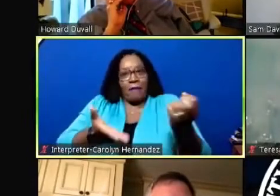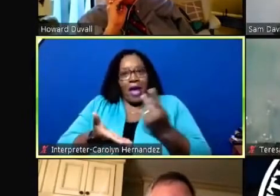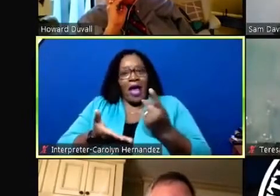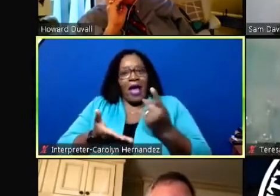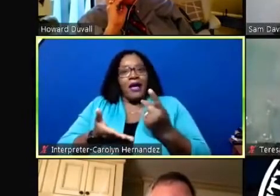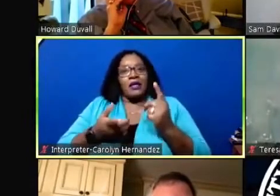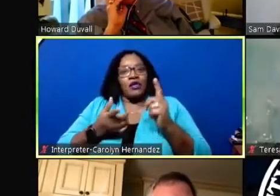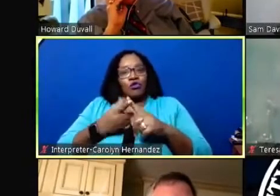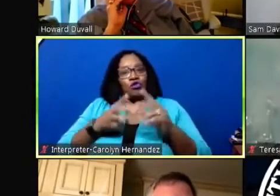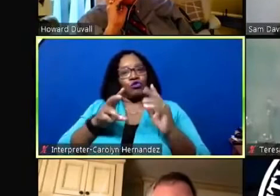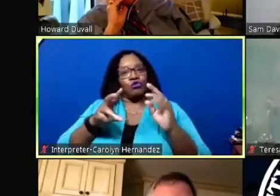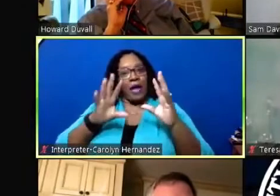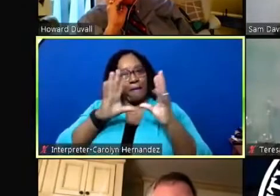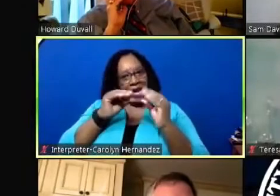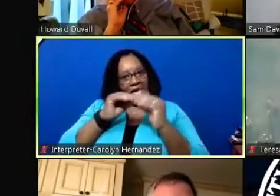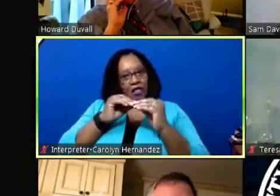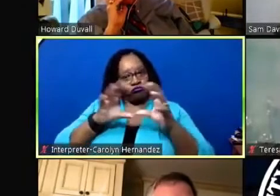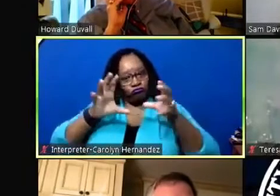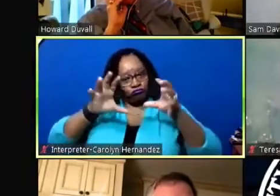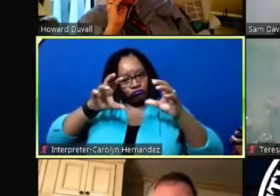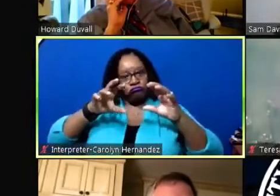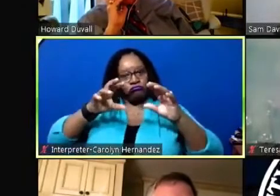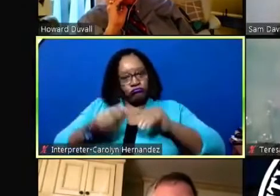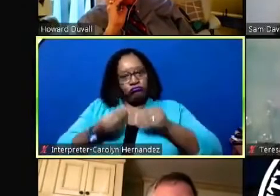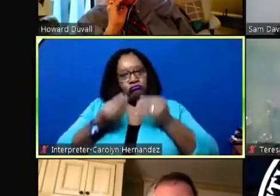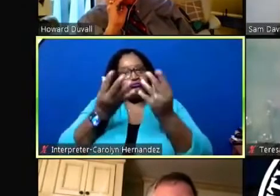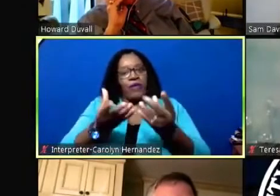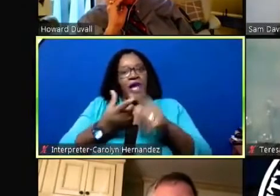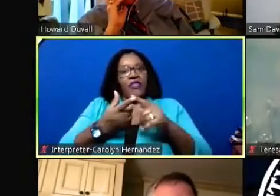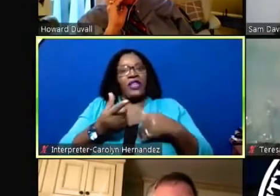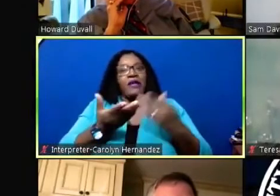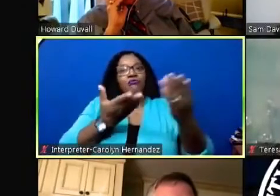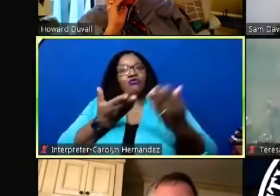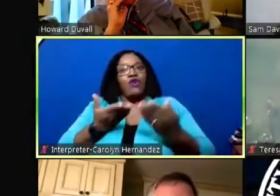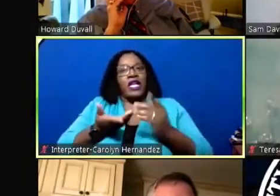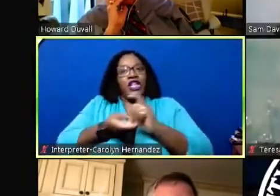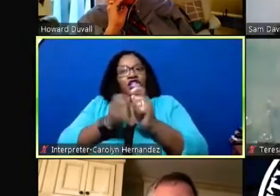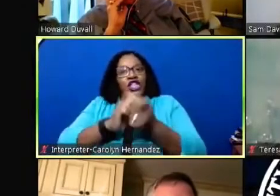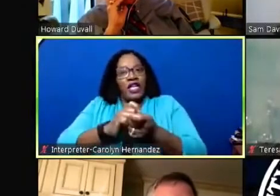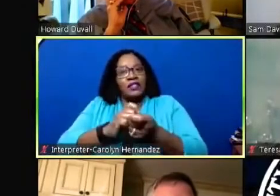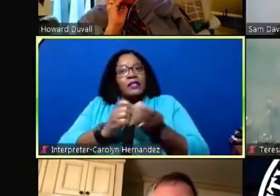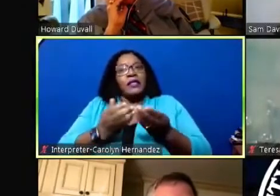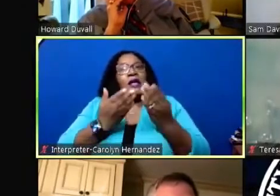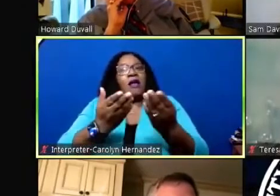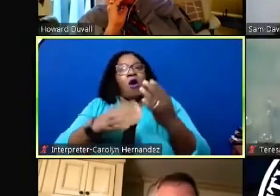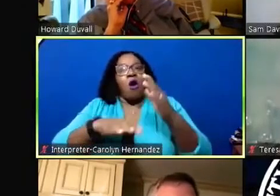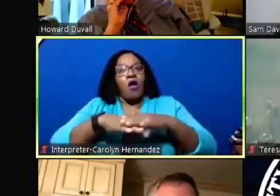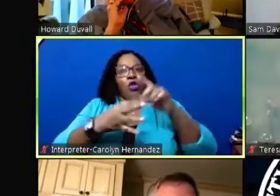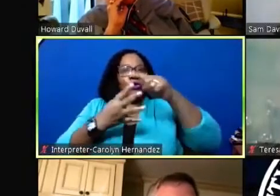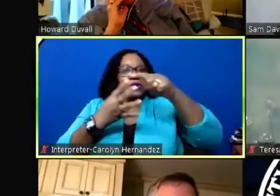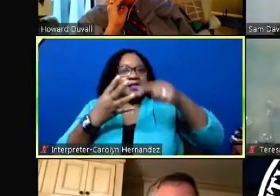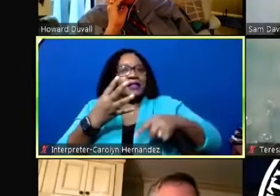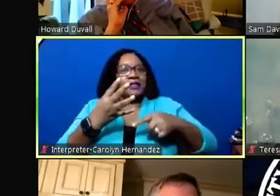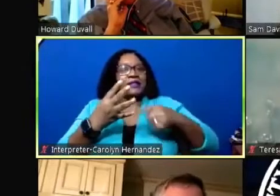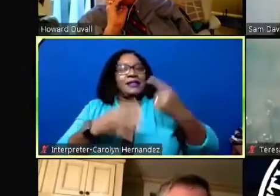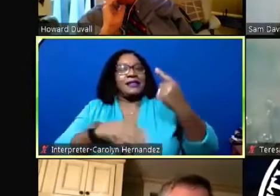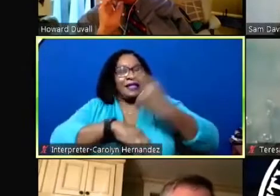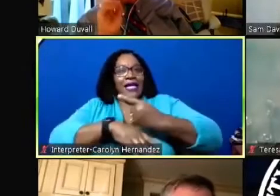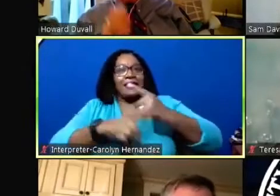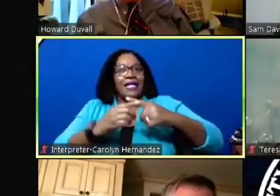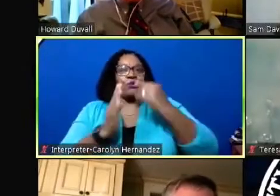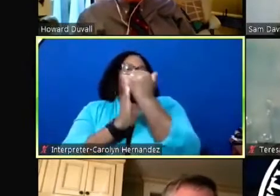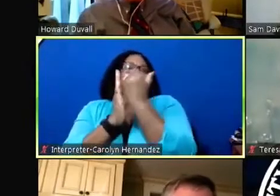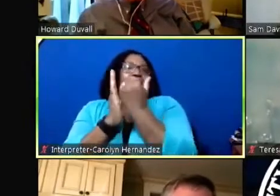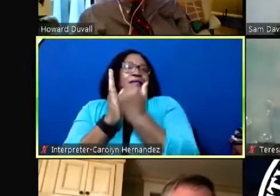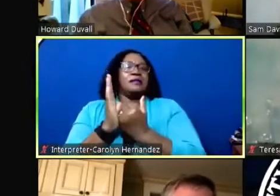work session type meeting and then bring those changes back um on those dates that were um listed